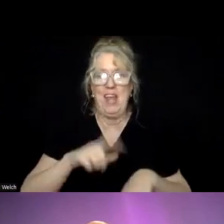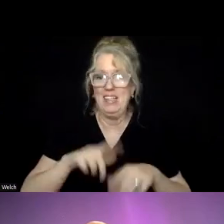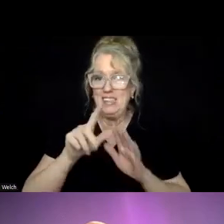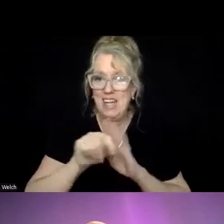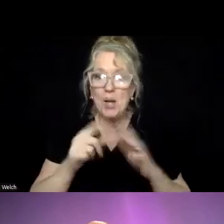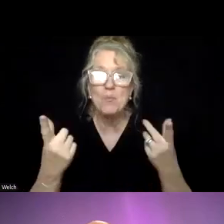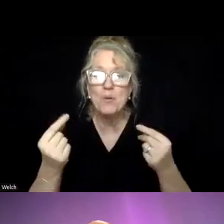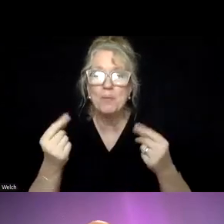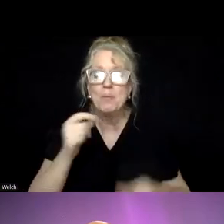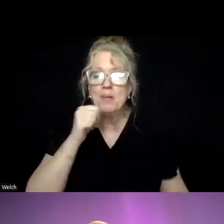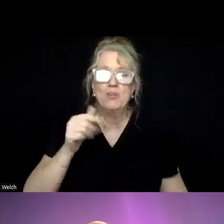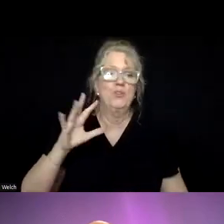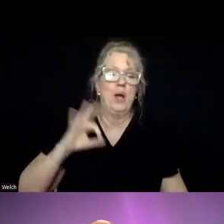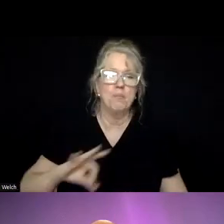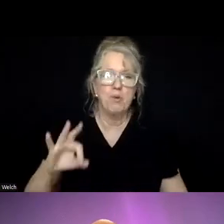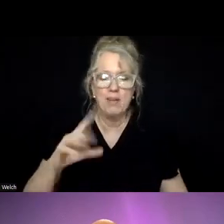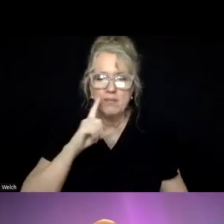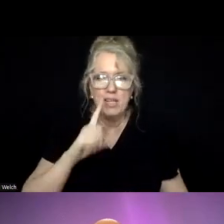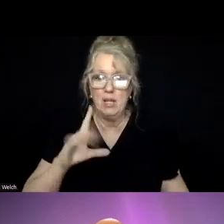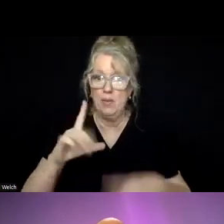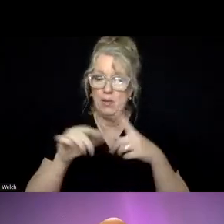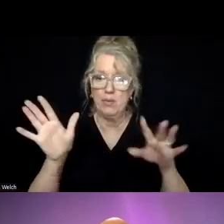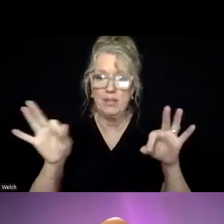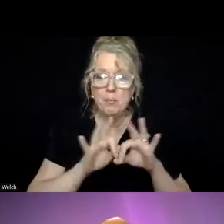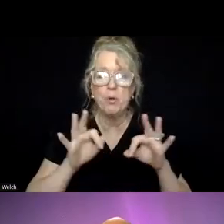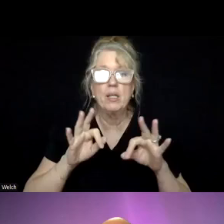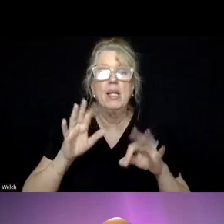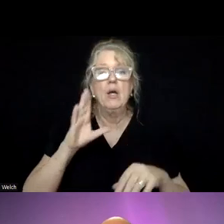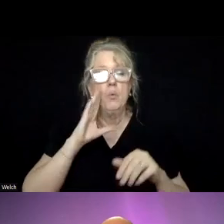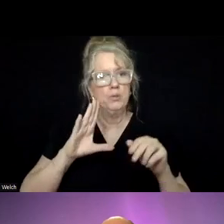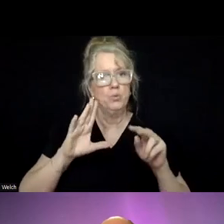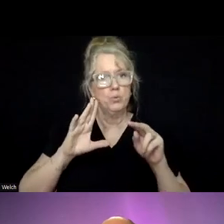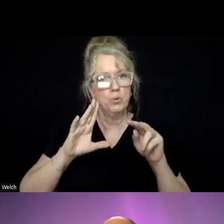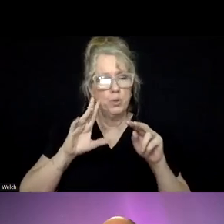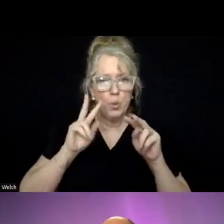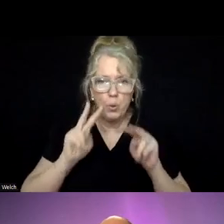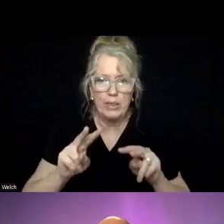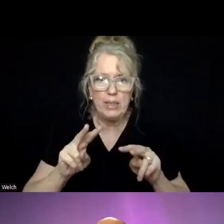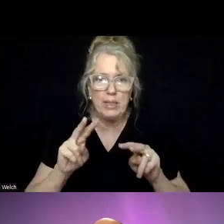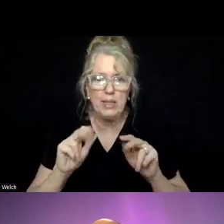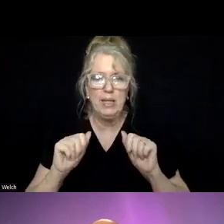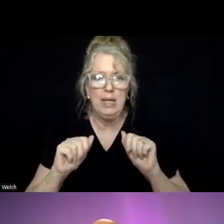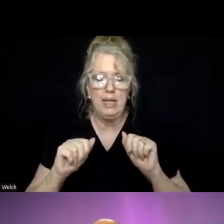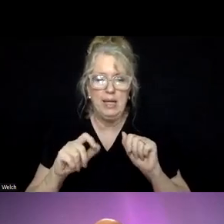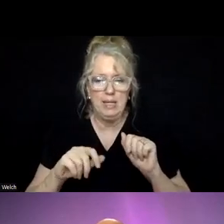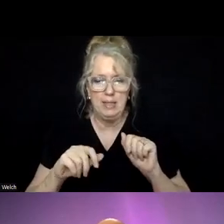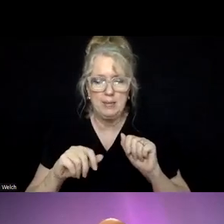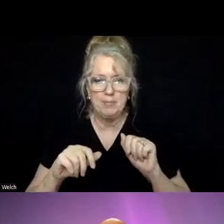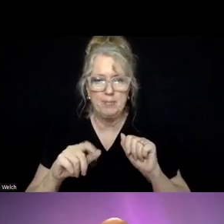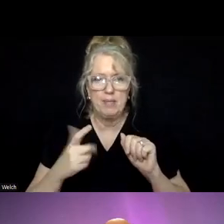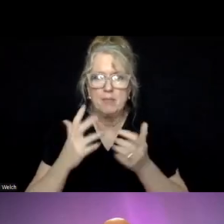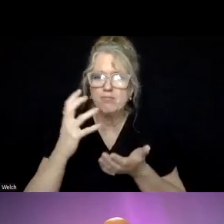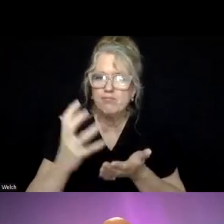as the nonprofit suicide crisis hotline in Portland was looking to, uh, uh, leverage